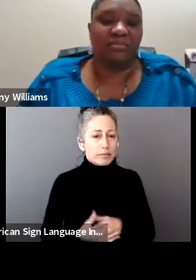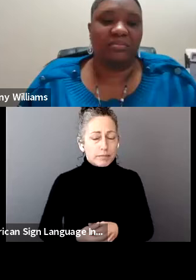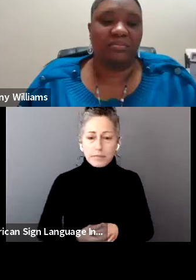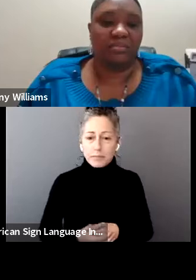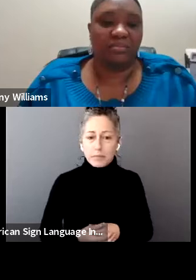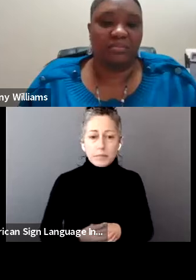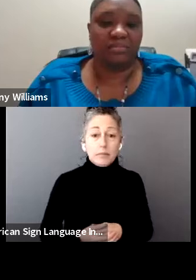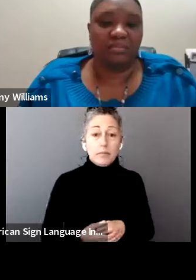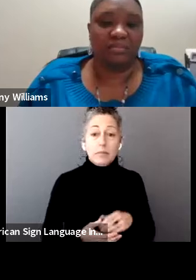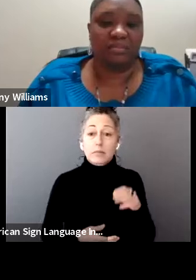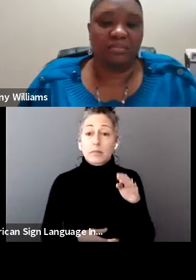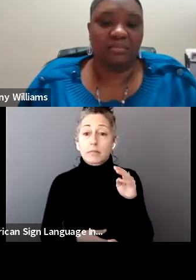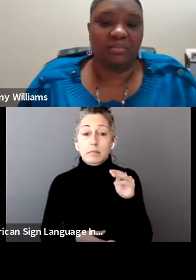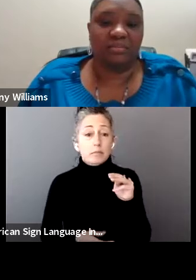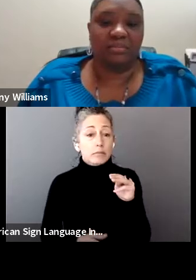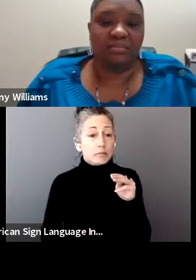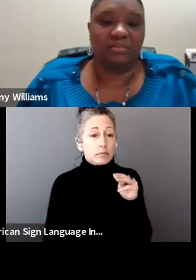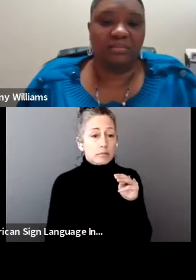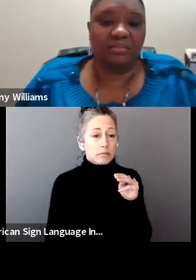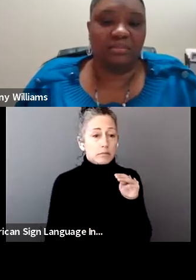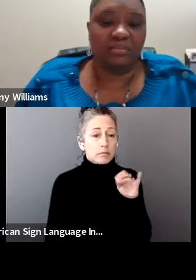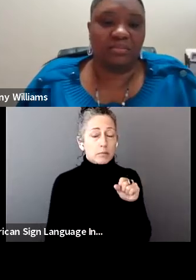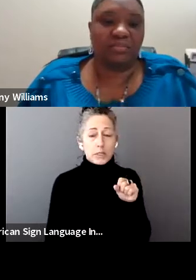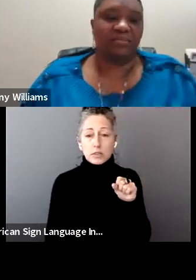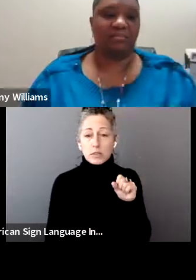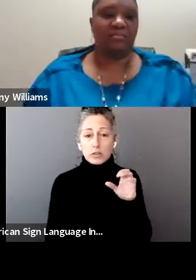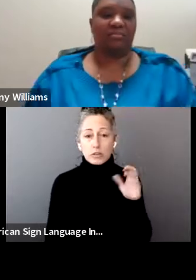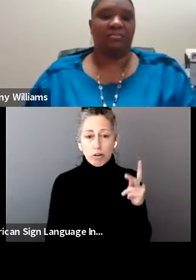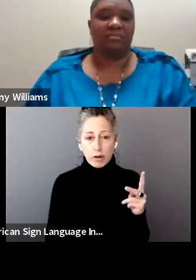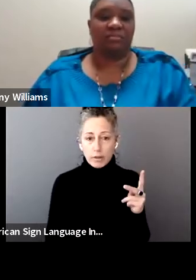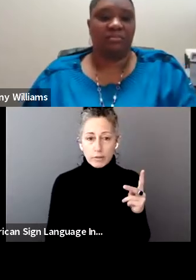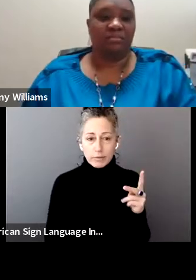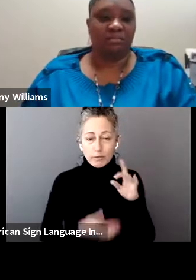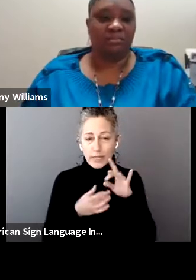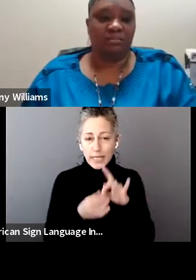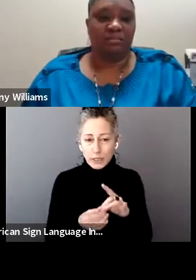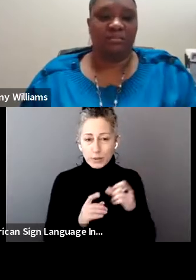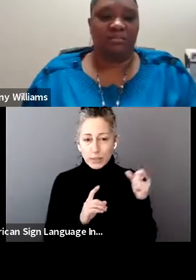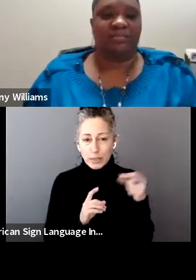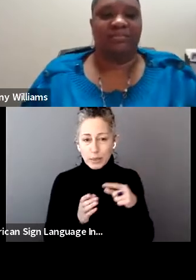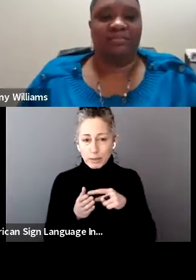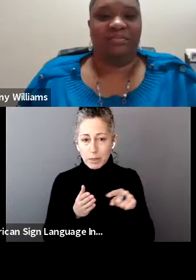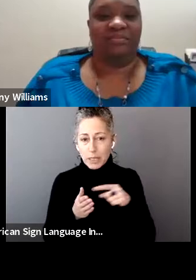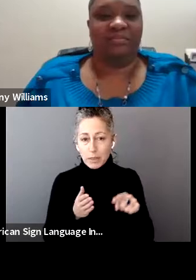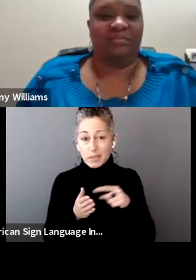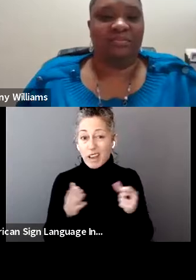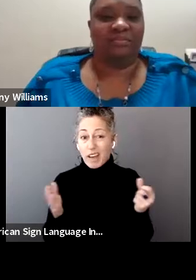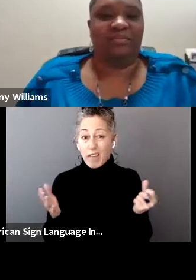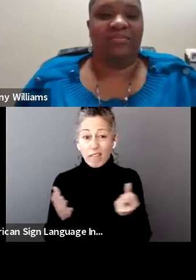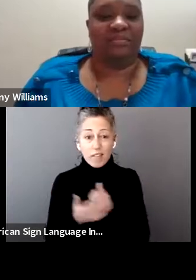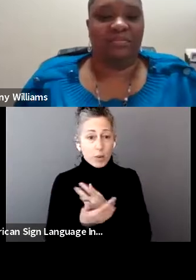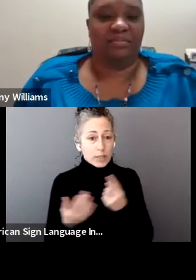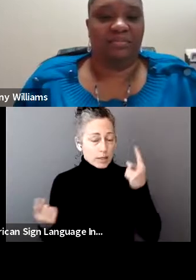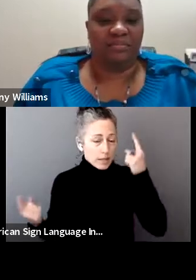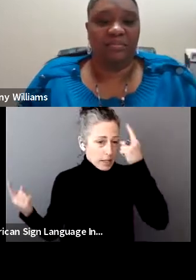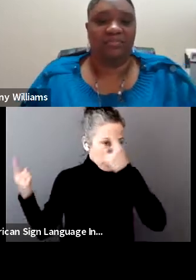And Ms. Stark, given the recent stimulus package, stimulus payments are on everyone's minds. I